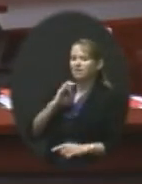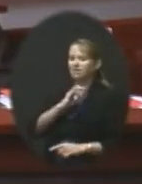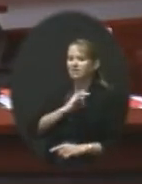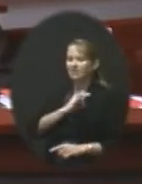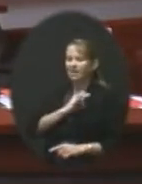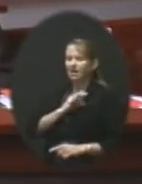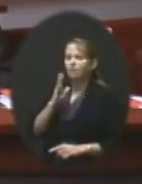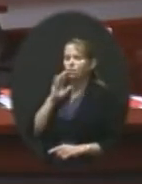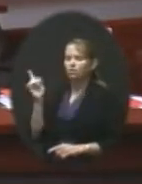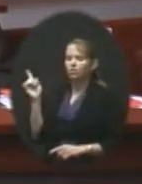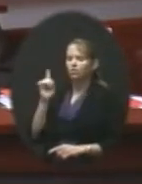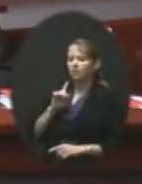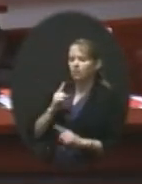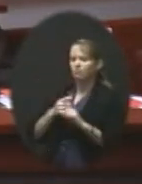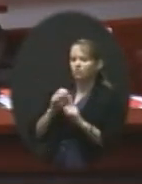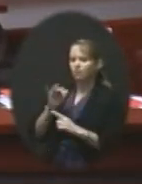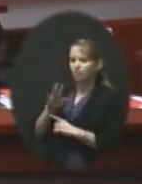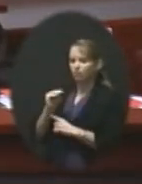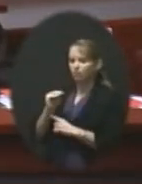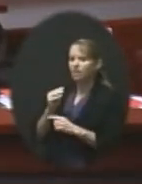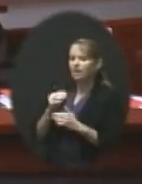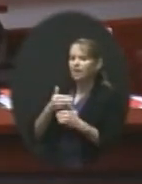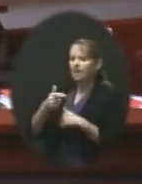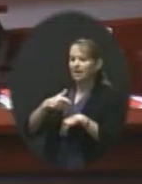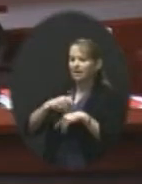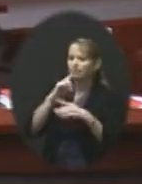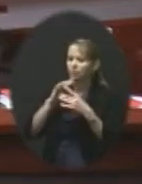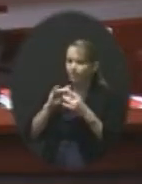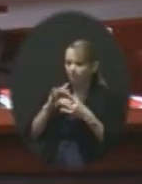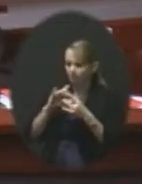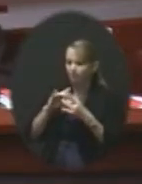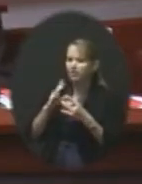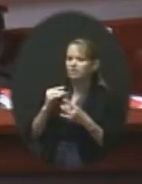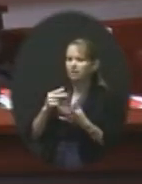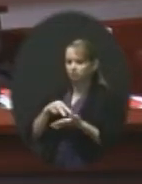next time to make comments to you as a board and stand for questions.